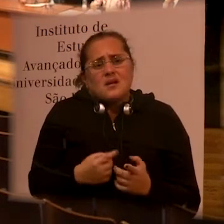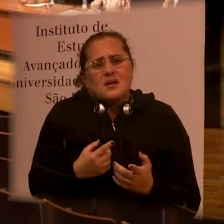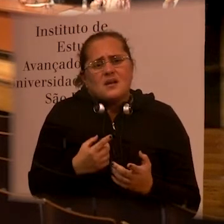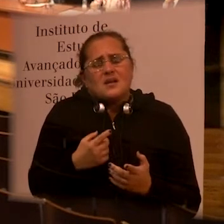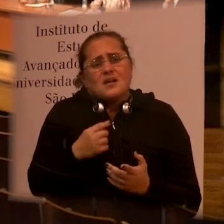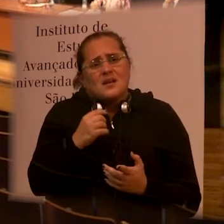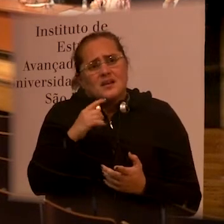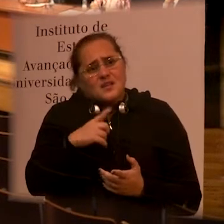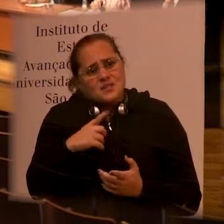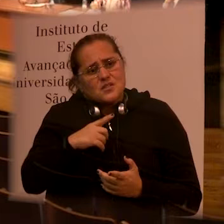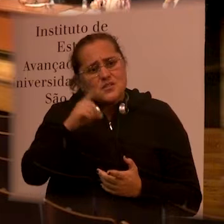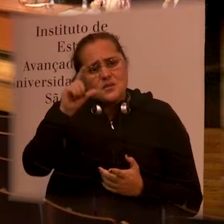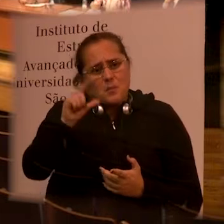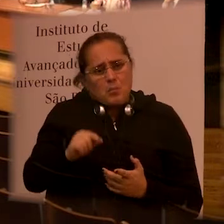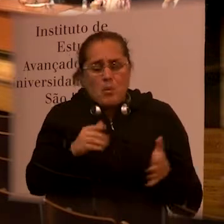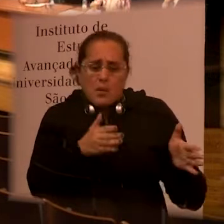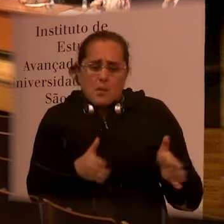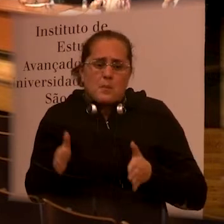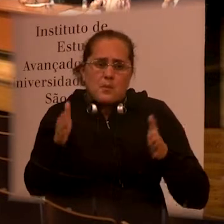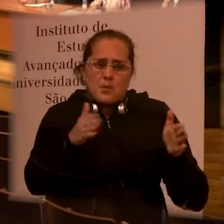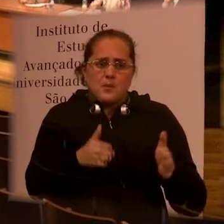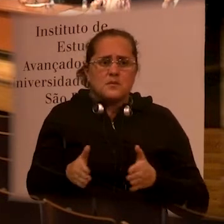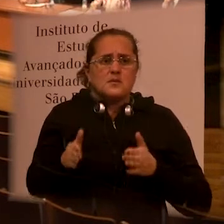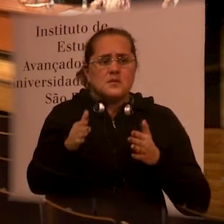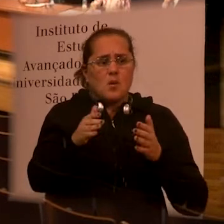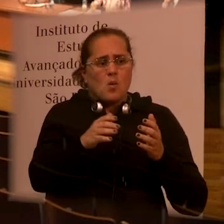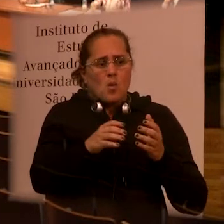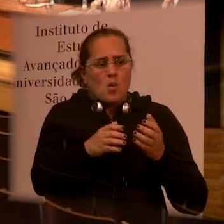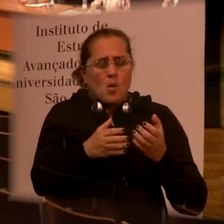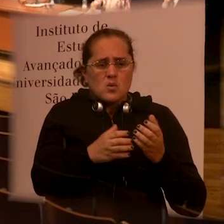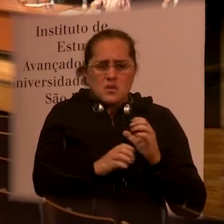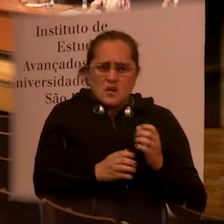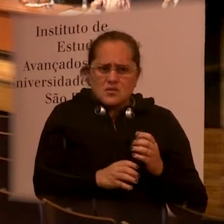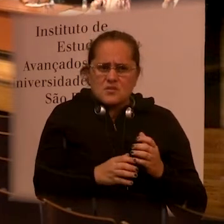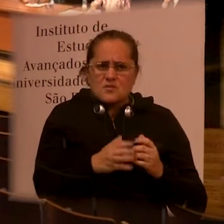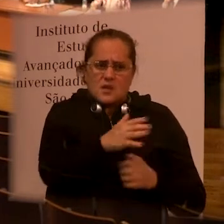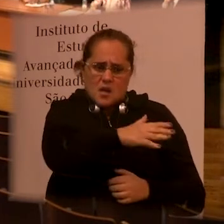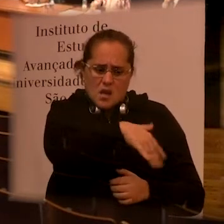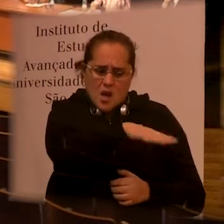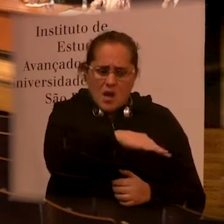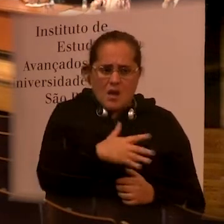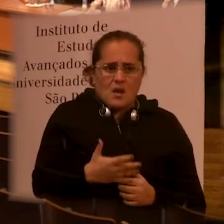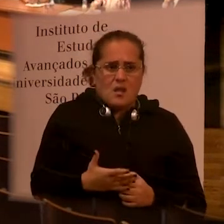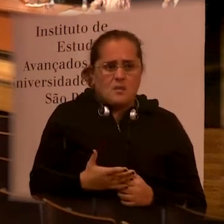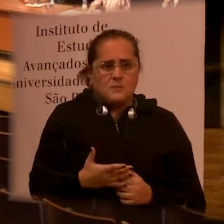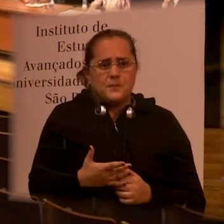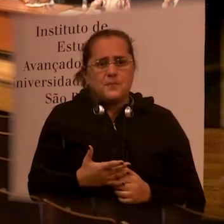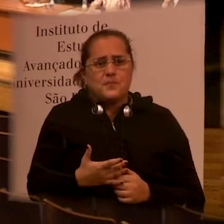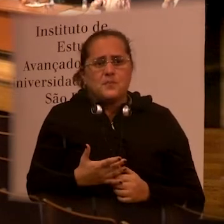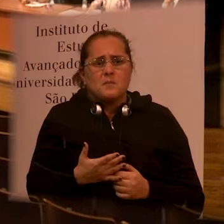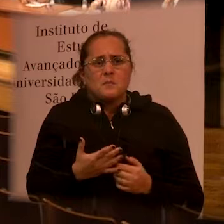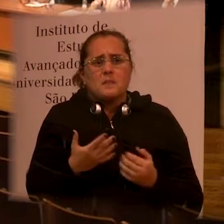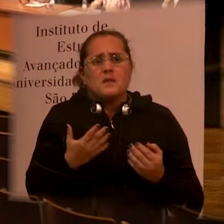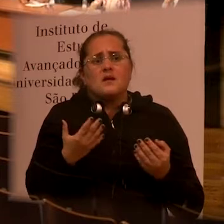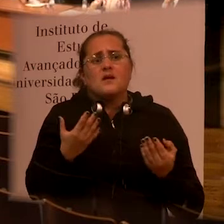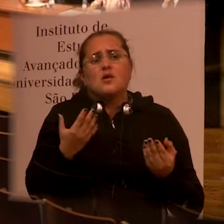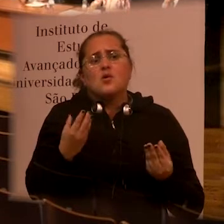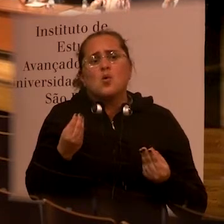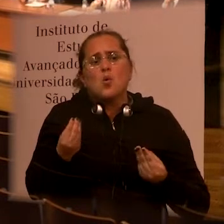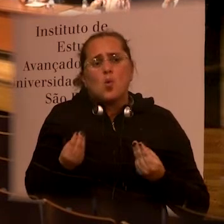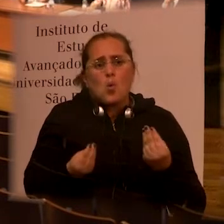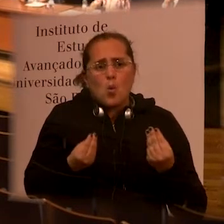publishing. Why is it that we have such a small amount of scientific production in this area, and how